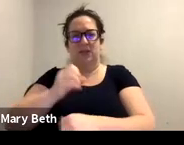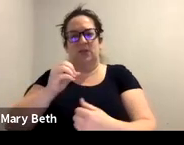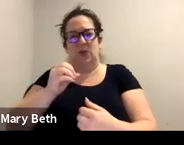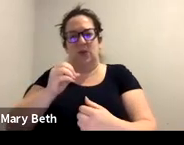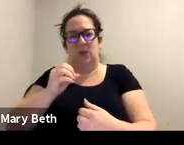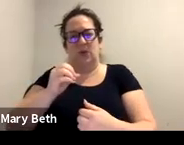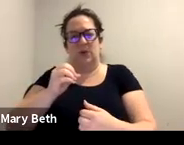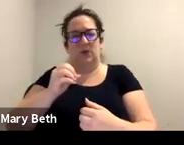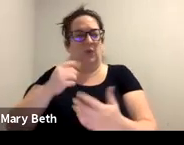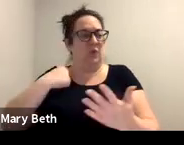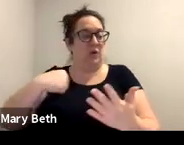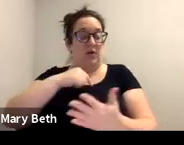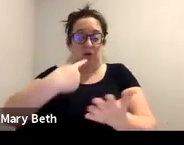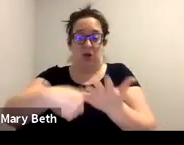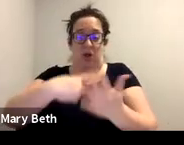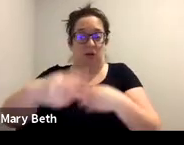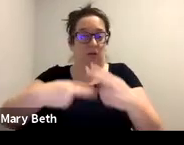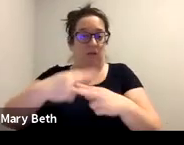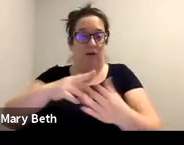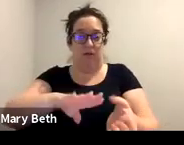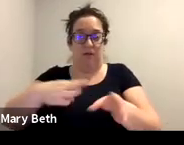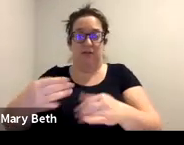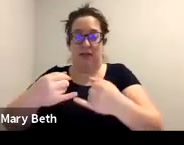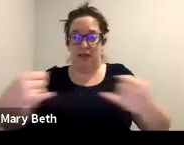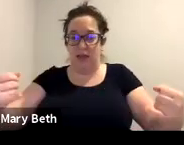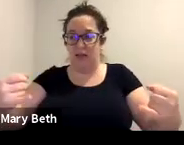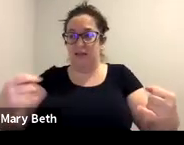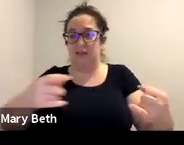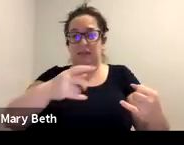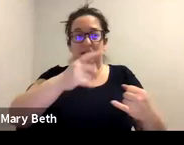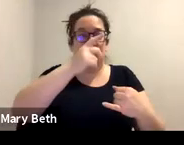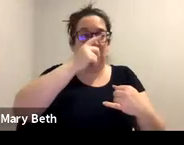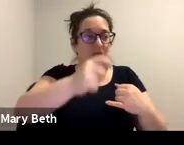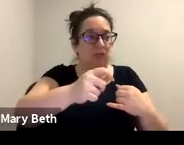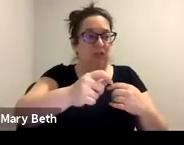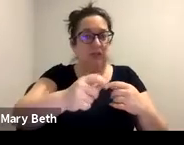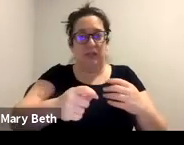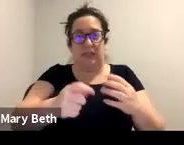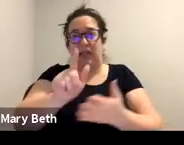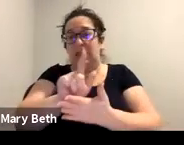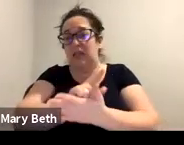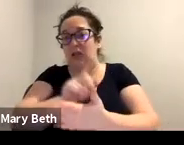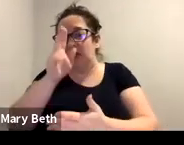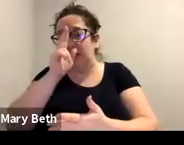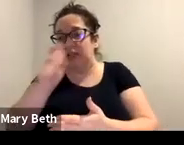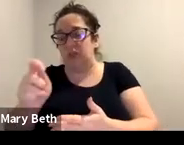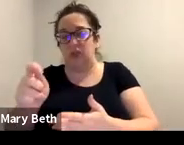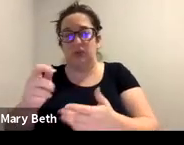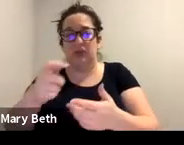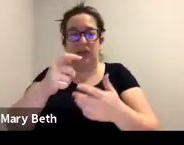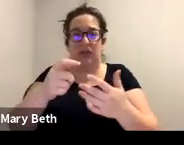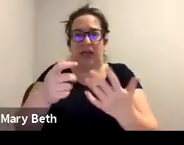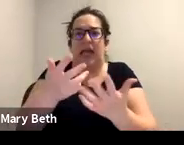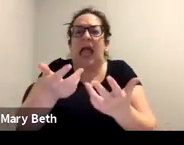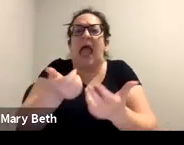we're talking about deadlines. We're talking about interesting legal issues within the case that attorney may be interested in advocating for